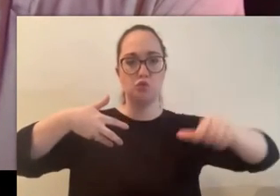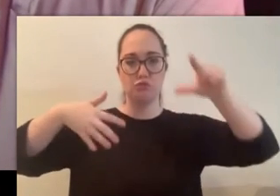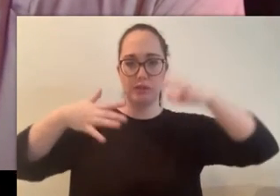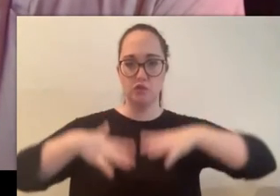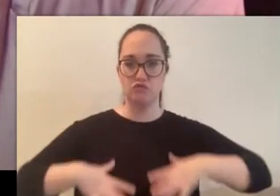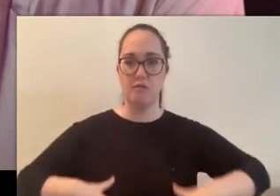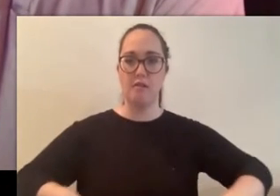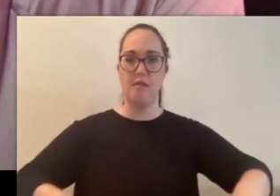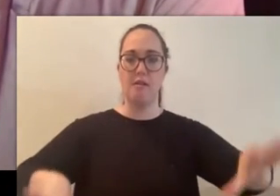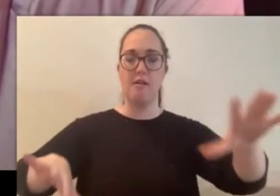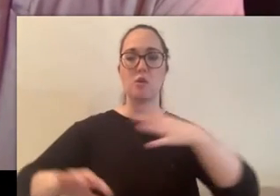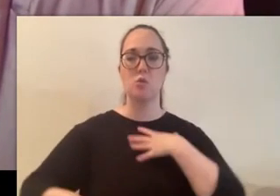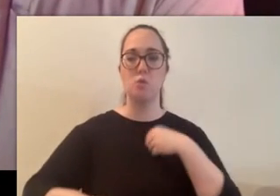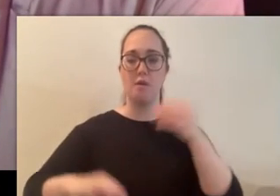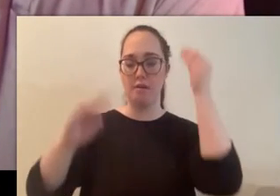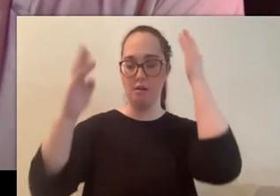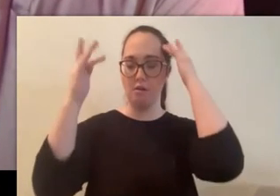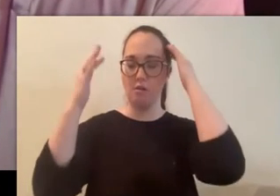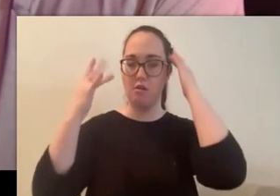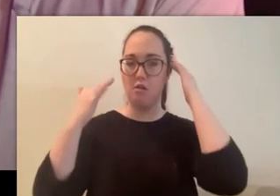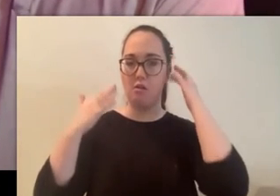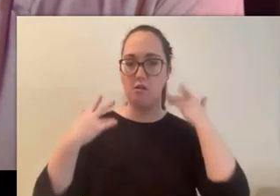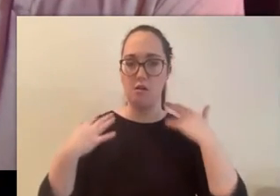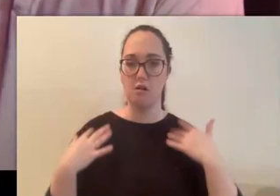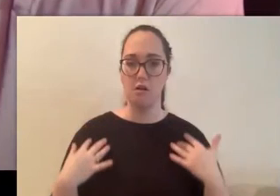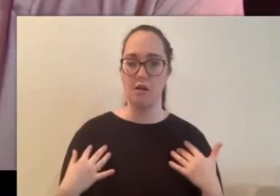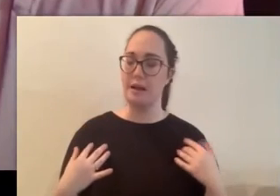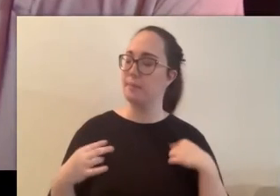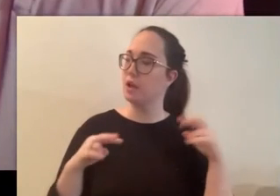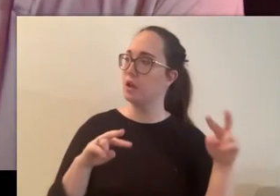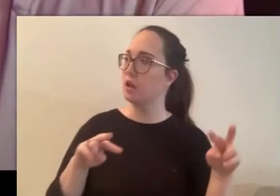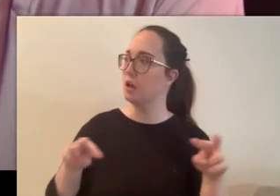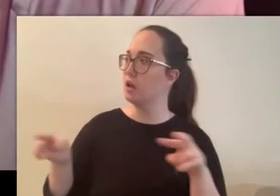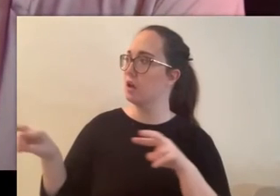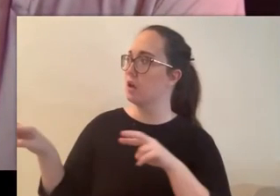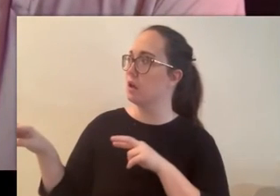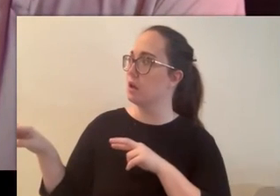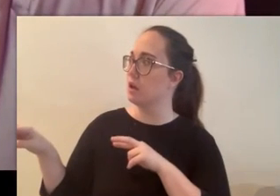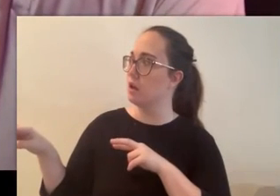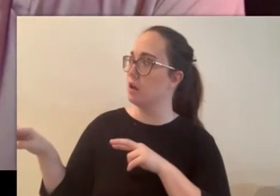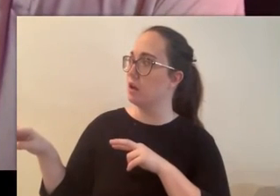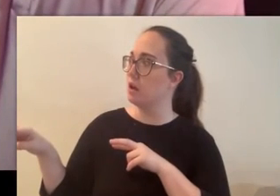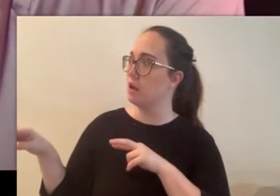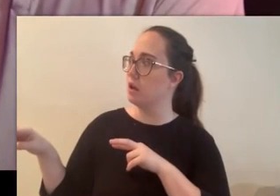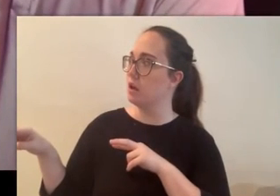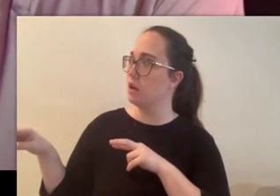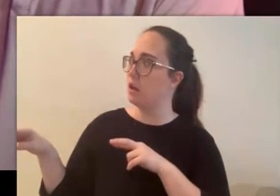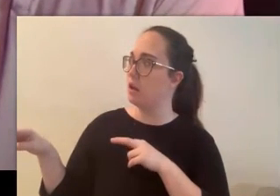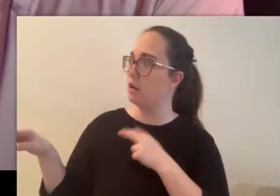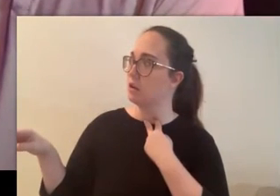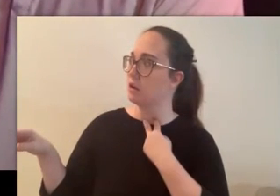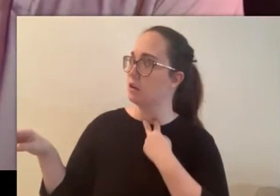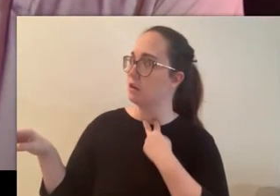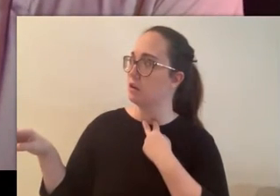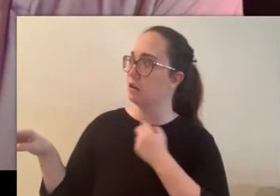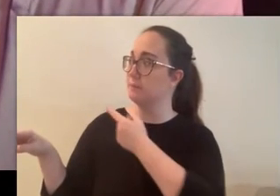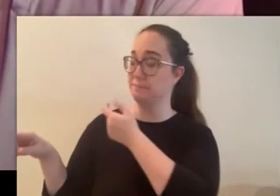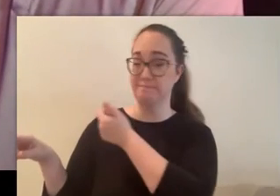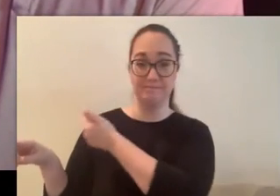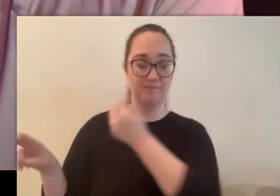i stood there like in a trance staring at her then she removed her veil